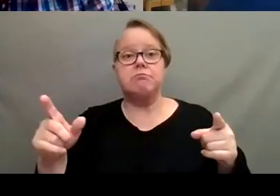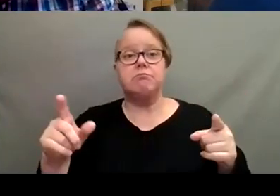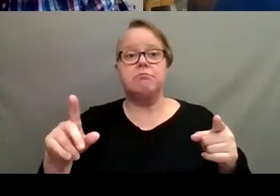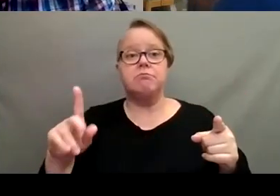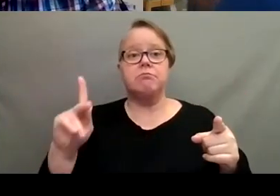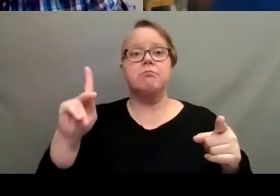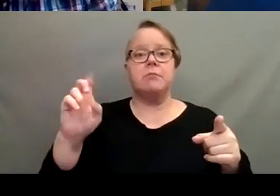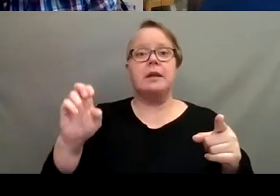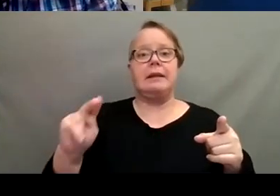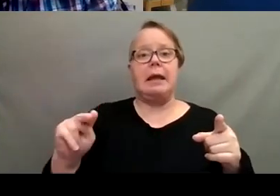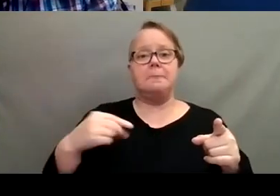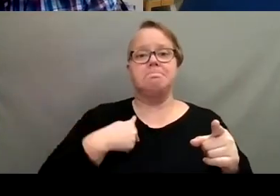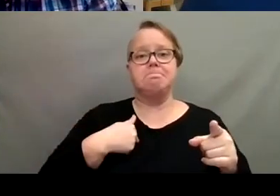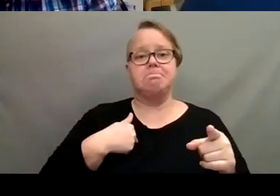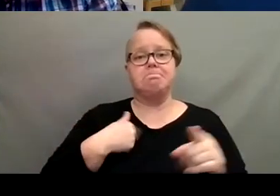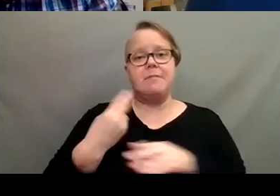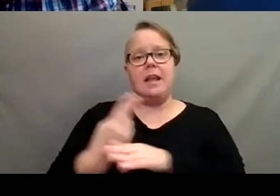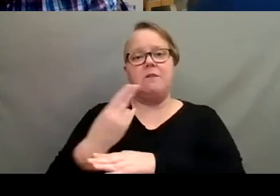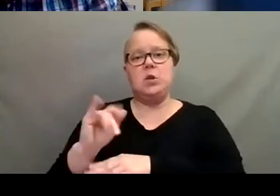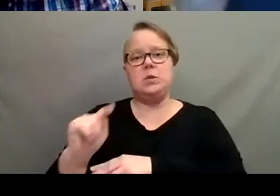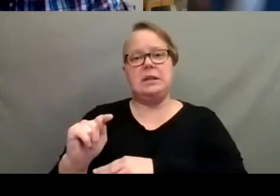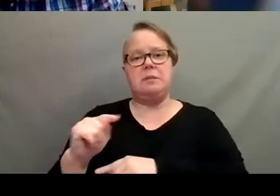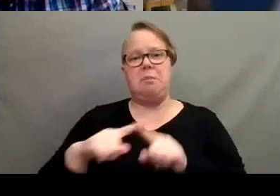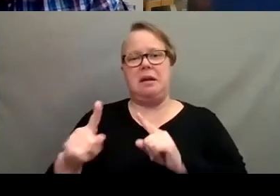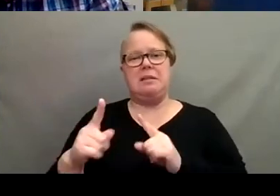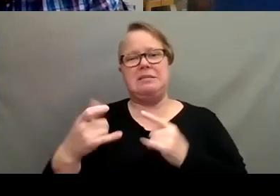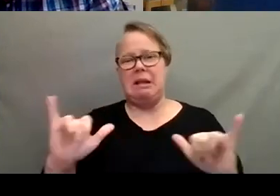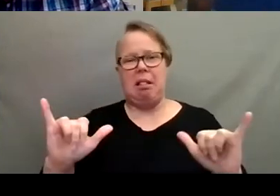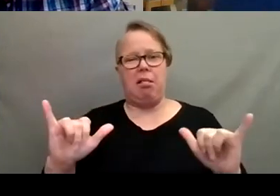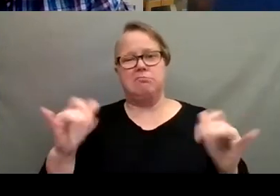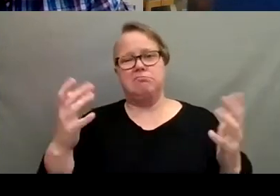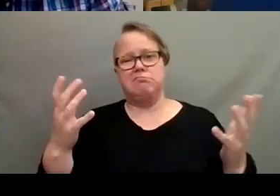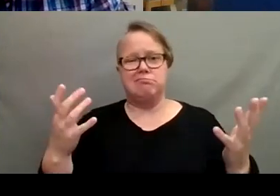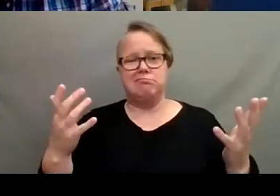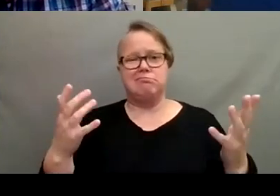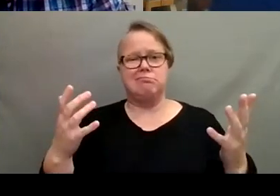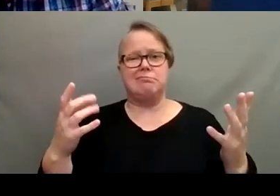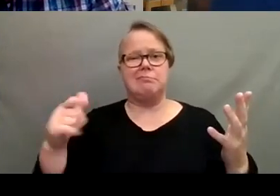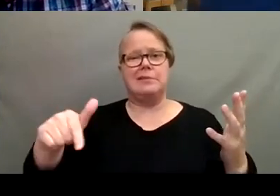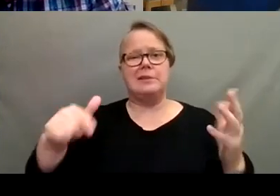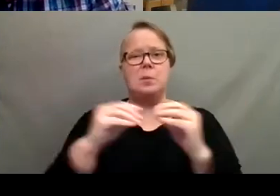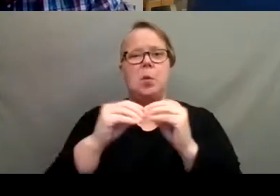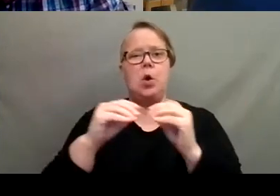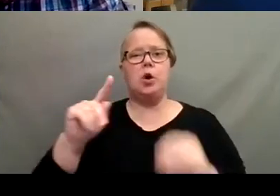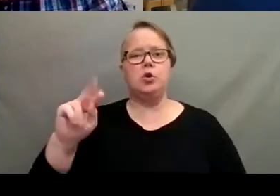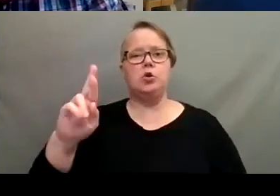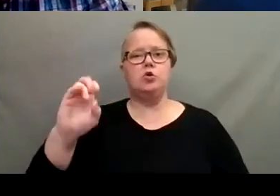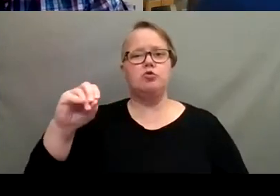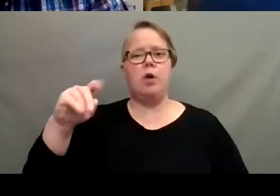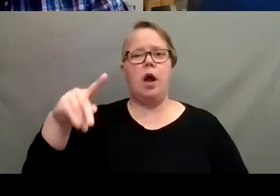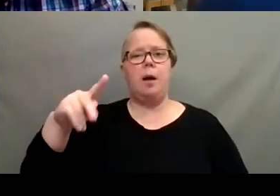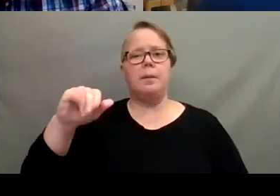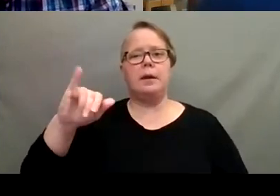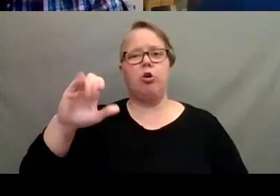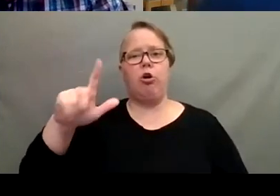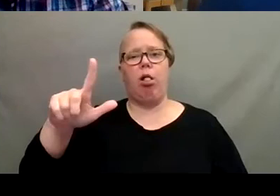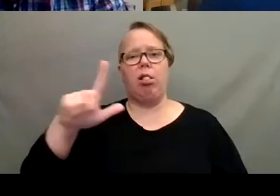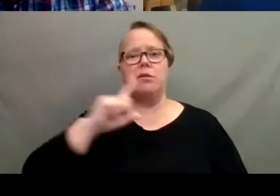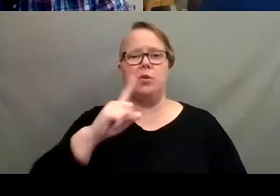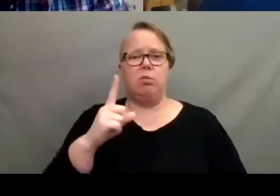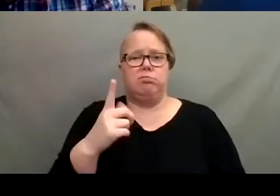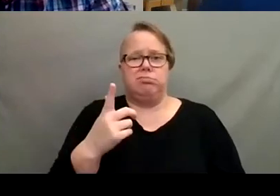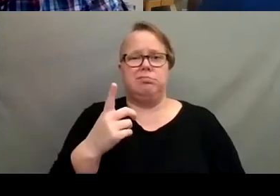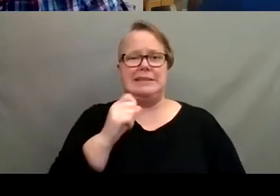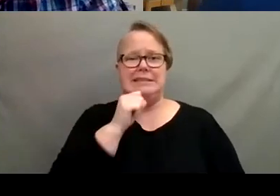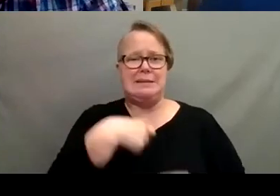technique? I've used it. It's still one of those things that, uh, these are kind of more tropical plants to me. just doesn't, I mean, this is just me. It doesn't really